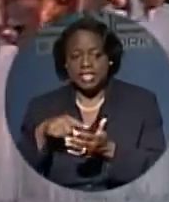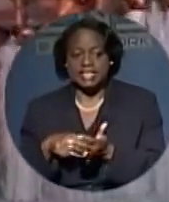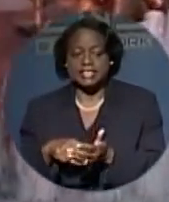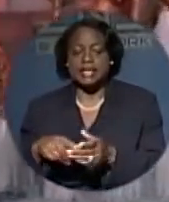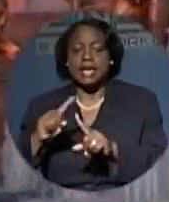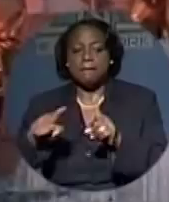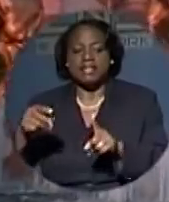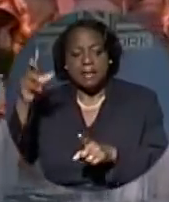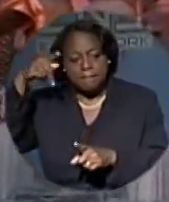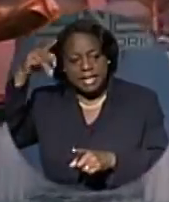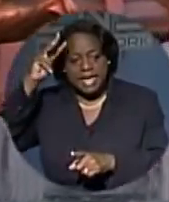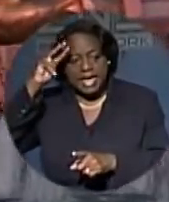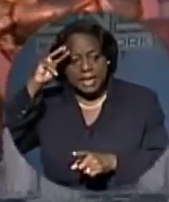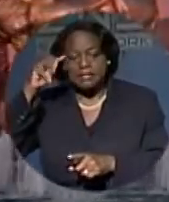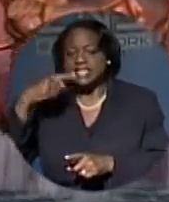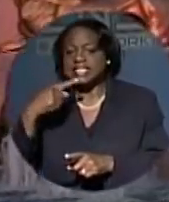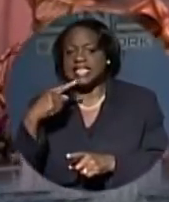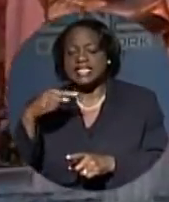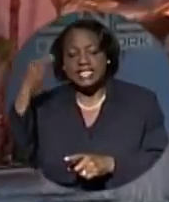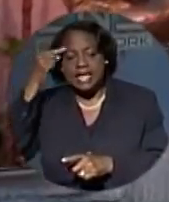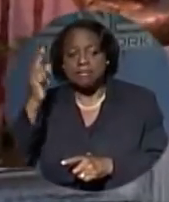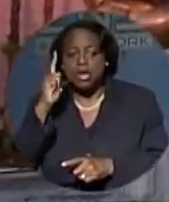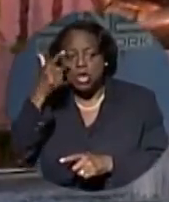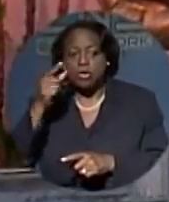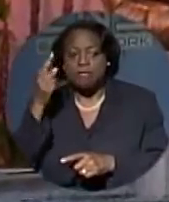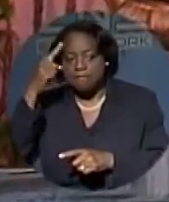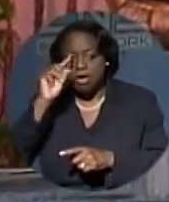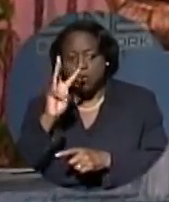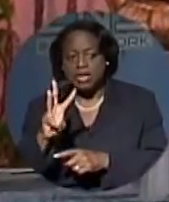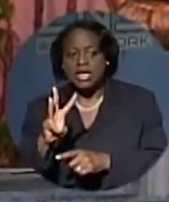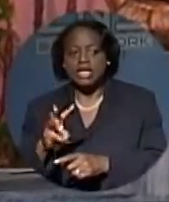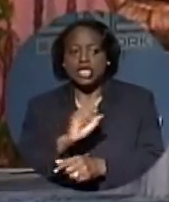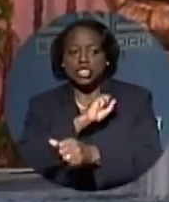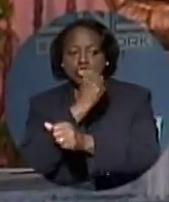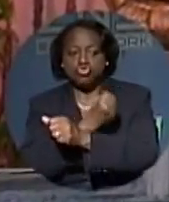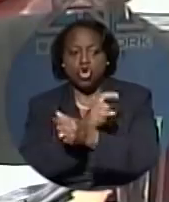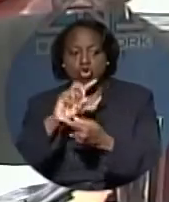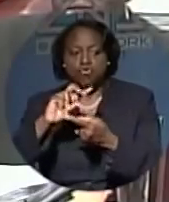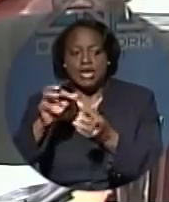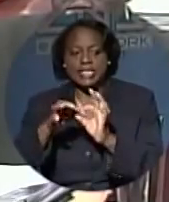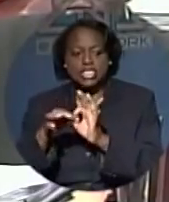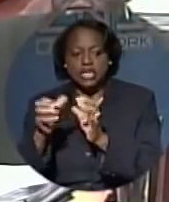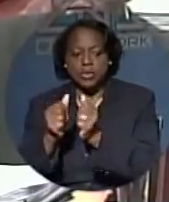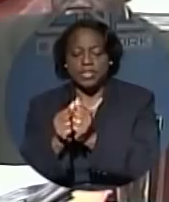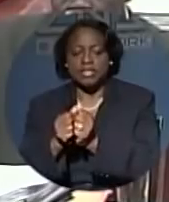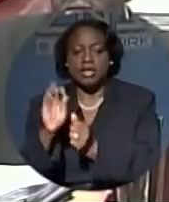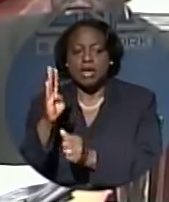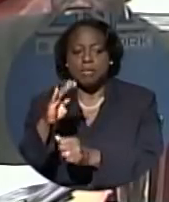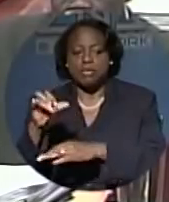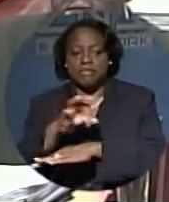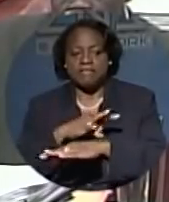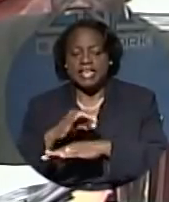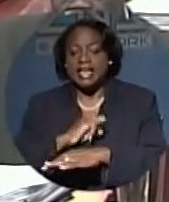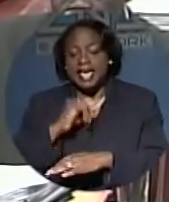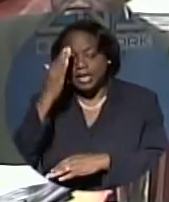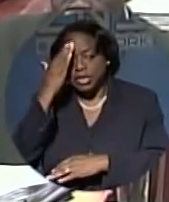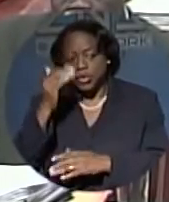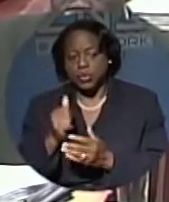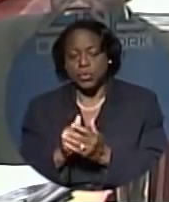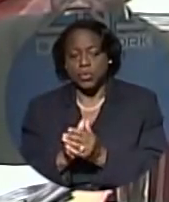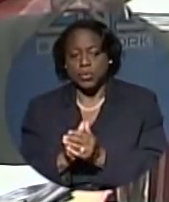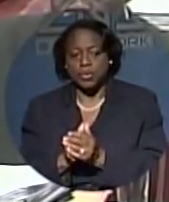PM says his government looks forward to a strong working relationship with Brookfield. I note, for the benefit of members, Mr. Speaker,